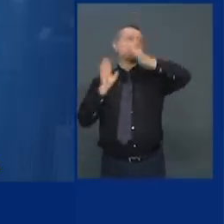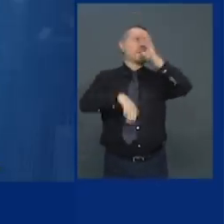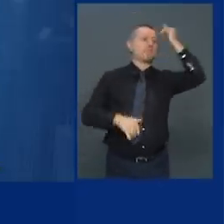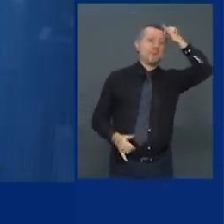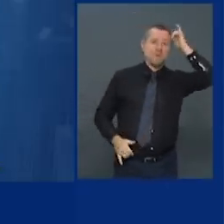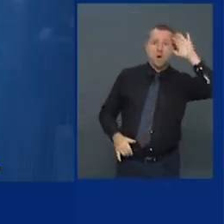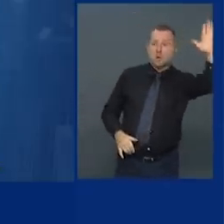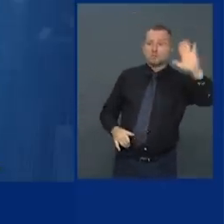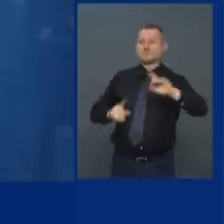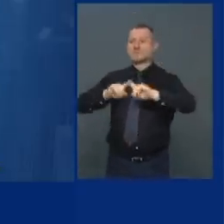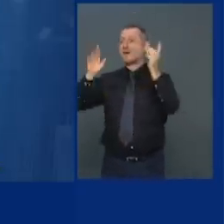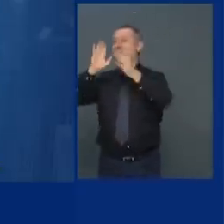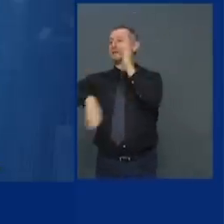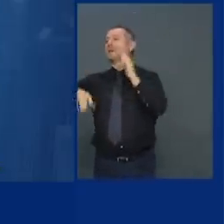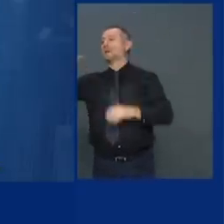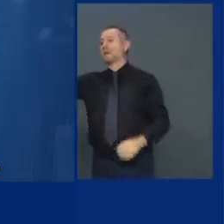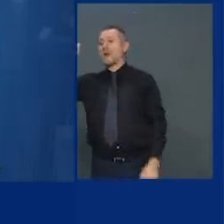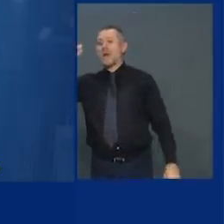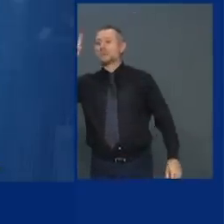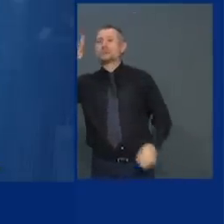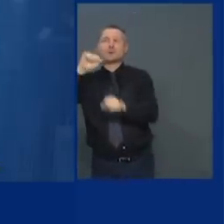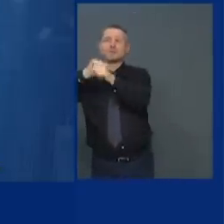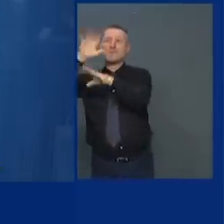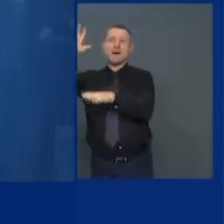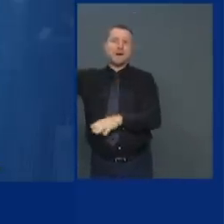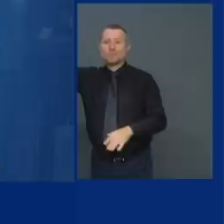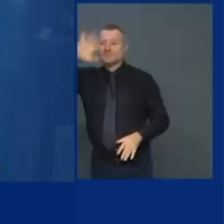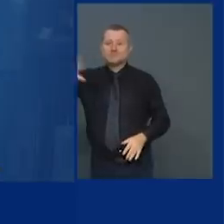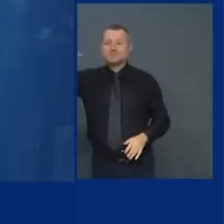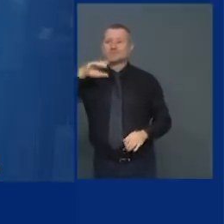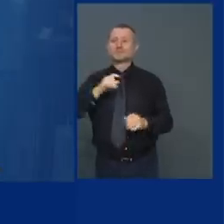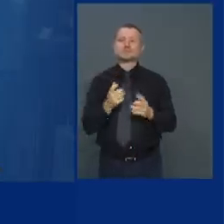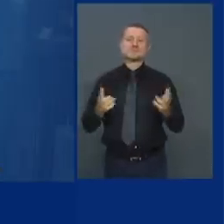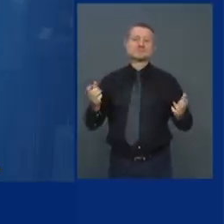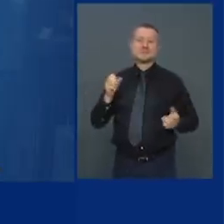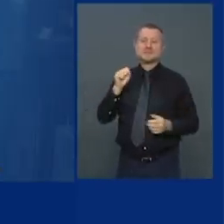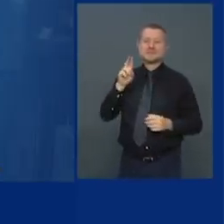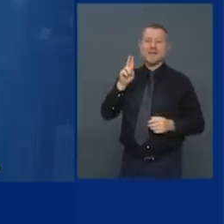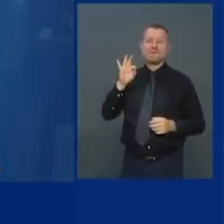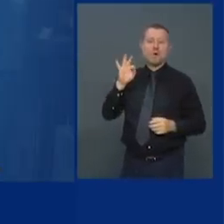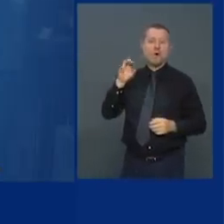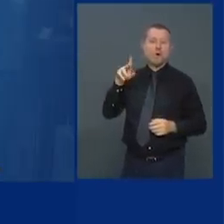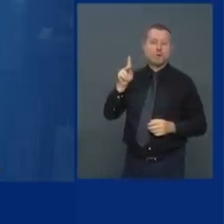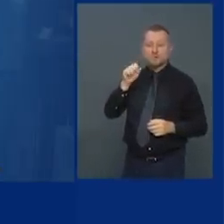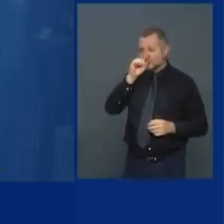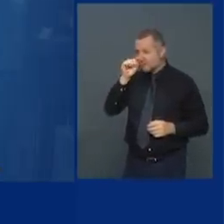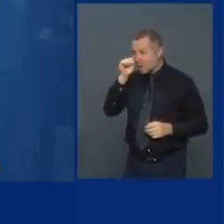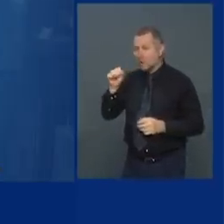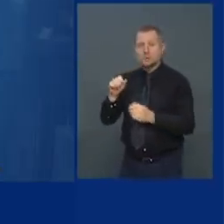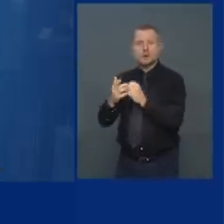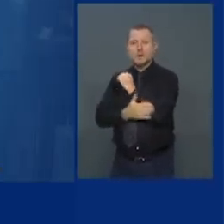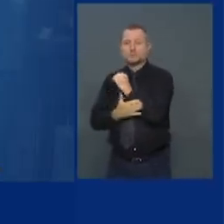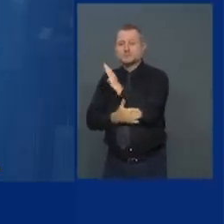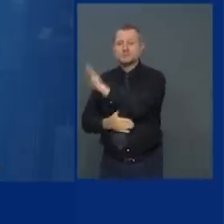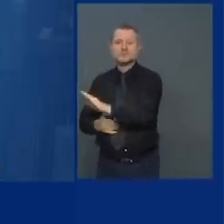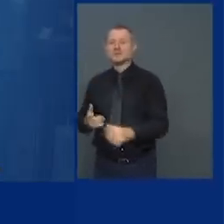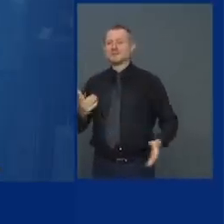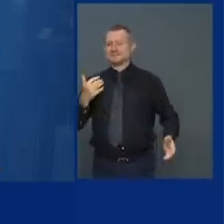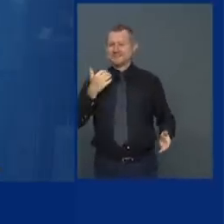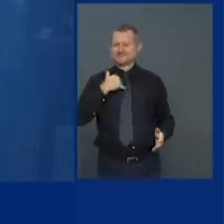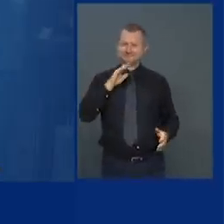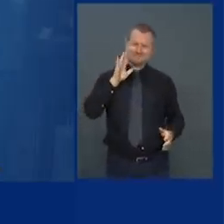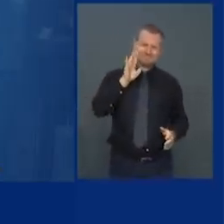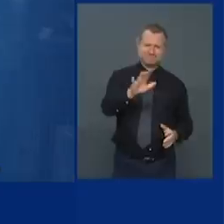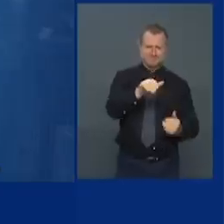Adirondacks is different than Suffolk County you design the approach that works for you local governments